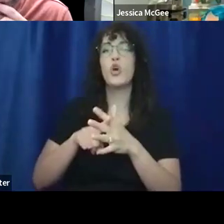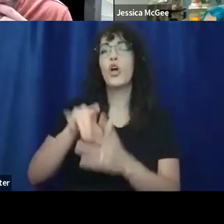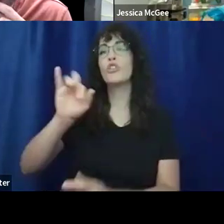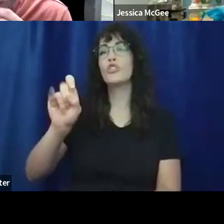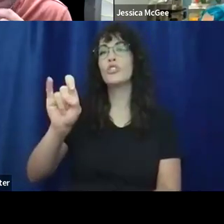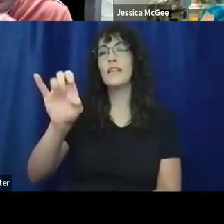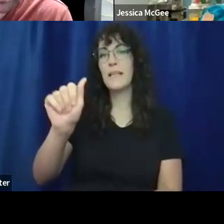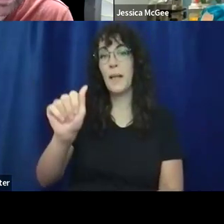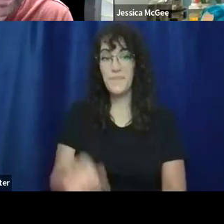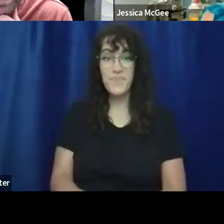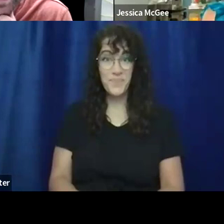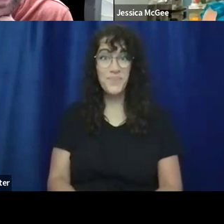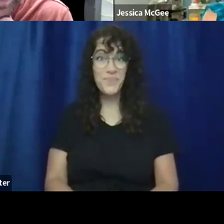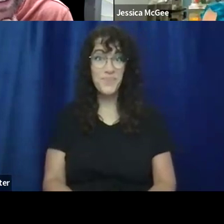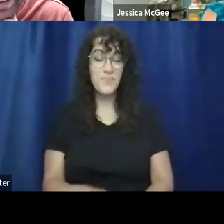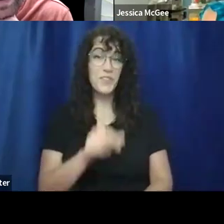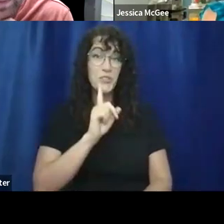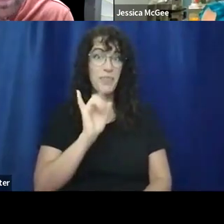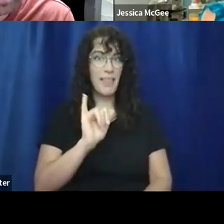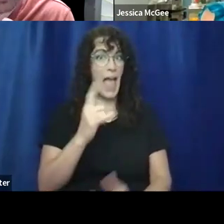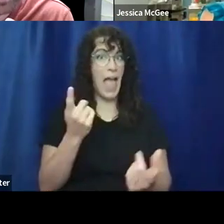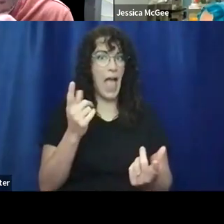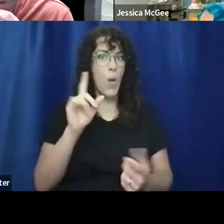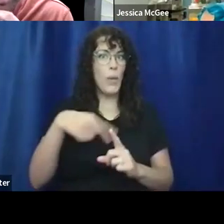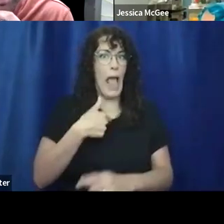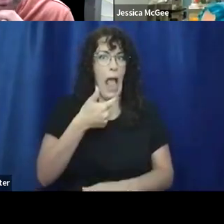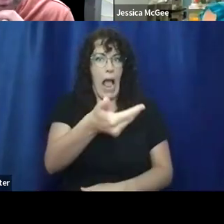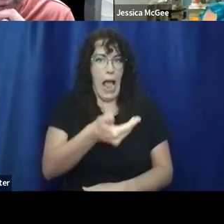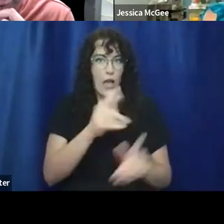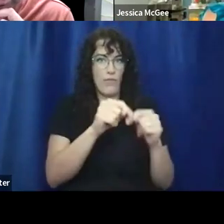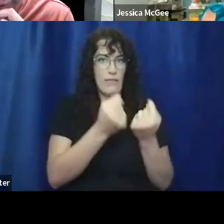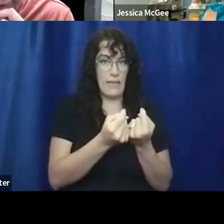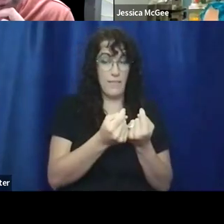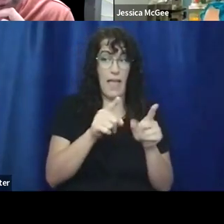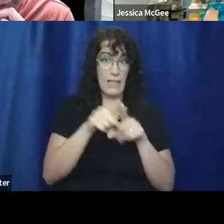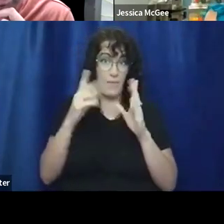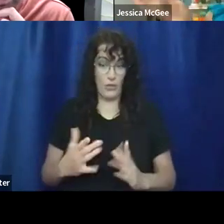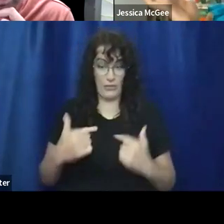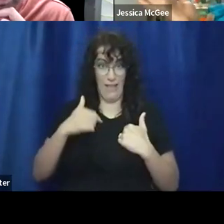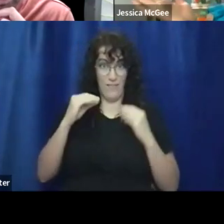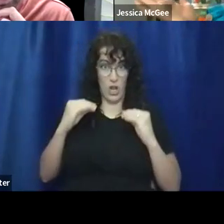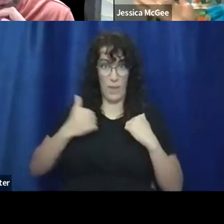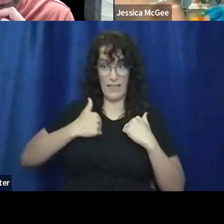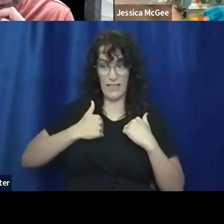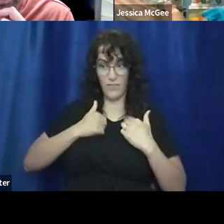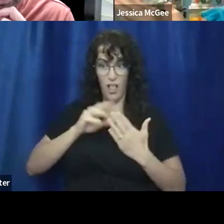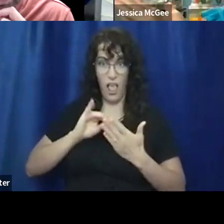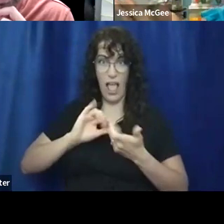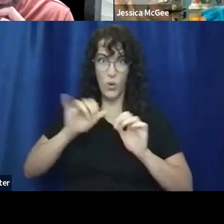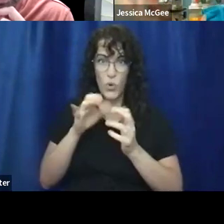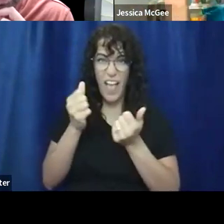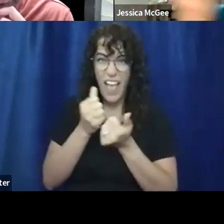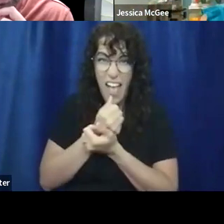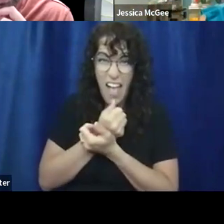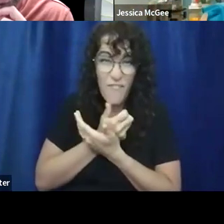Yeah. For me, it was, it was hiring that team. And as a person who has taught myself how to do absolutely everything for so